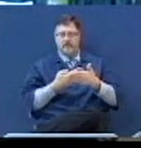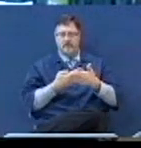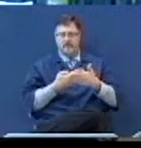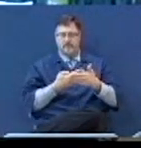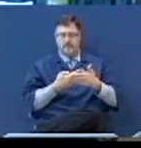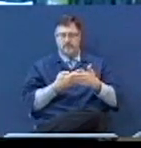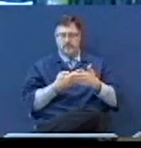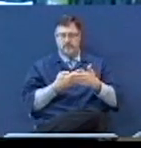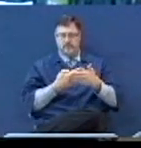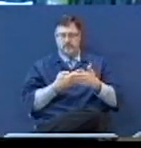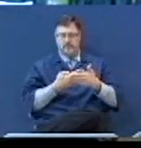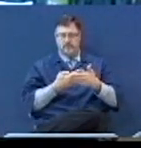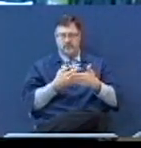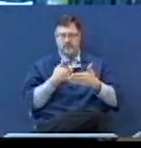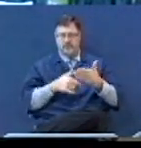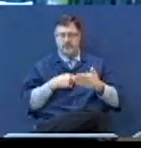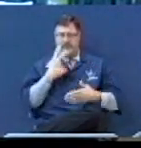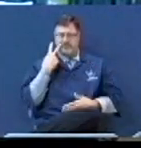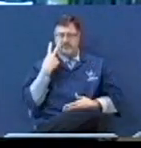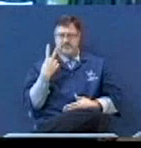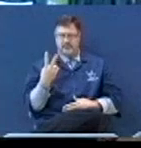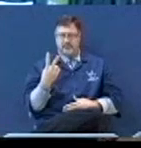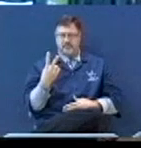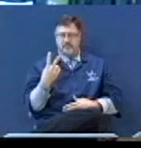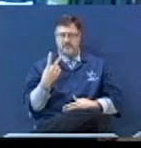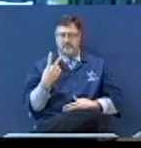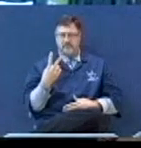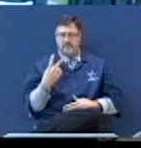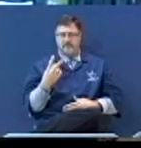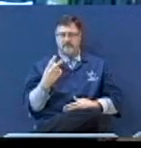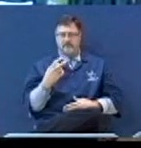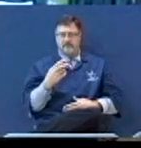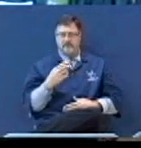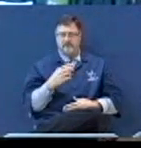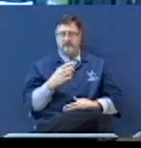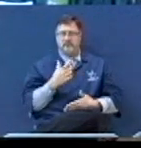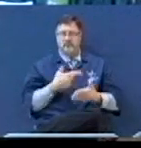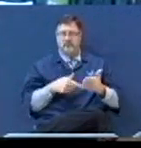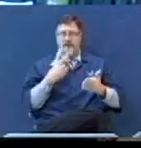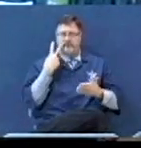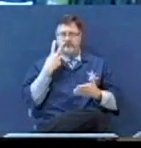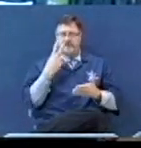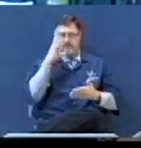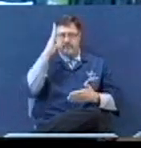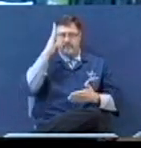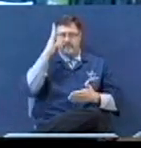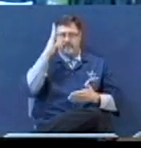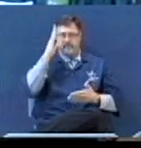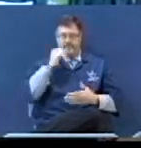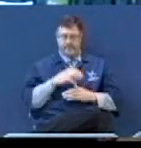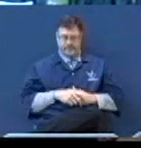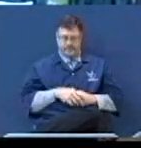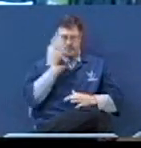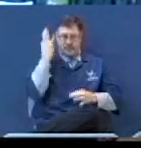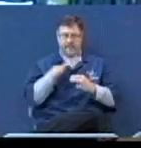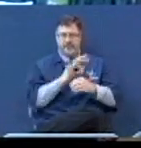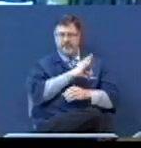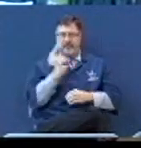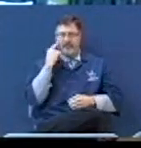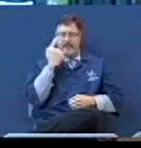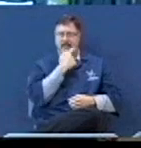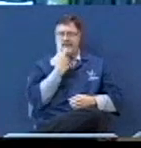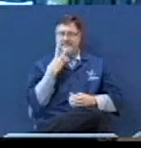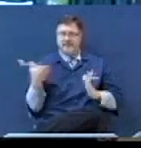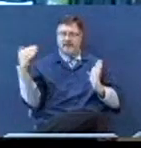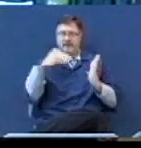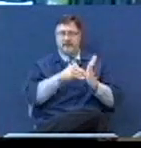seen. And then what I've seen by faith, seen by eye, and I'm going to see